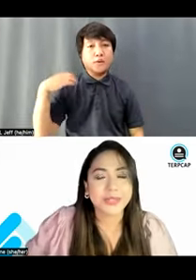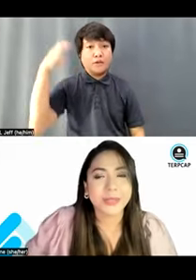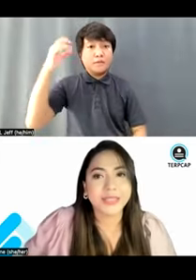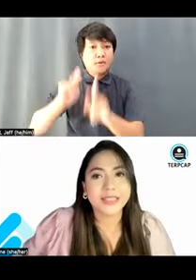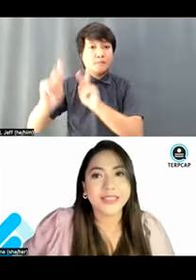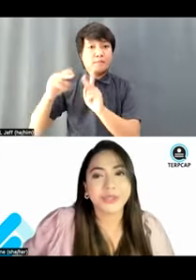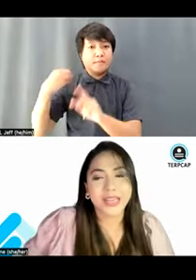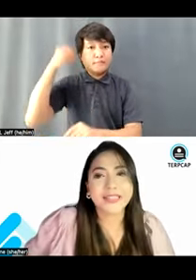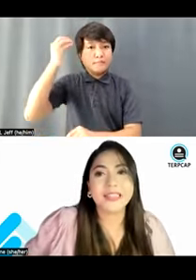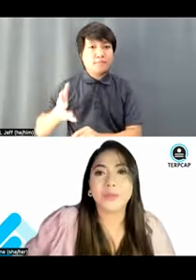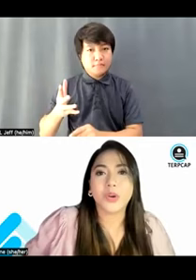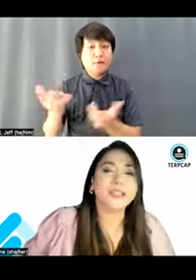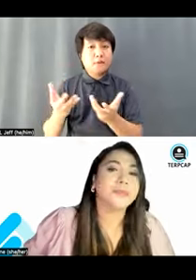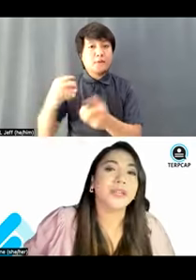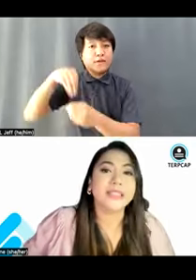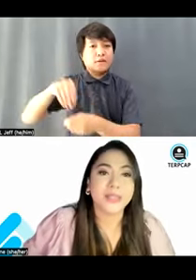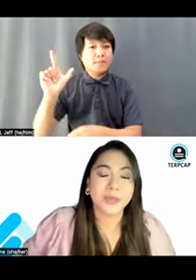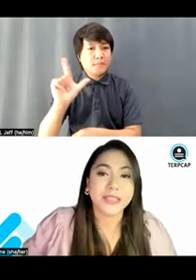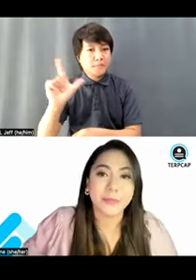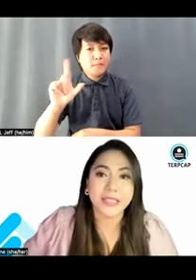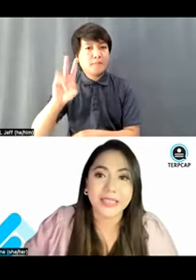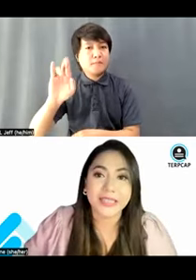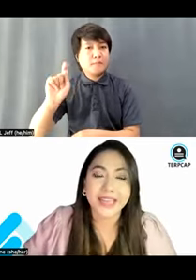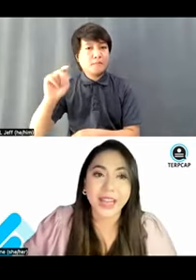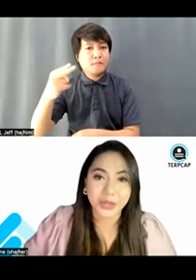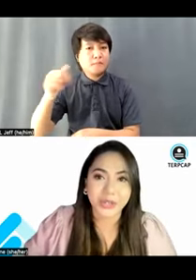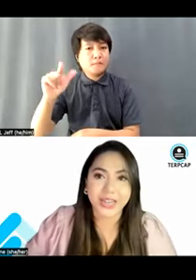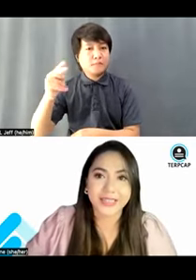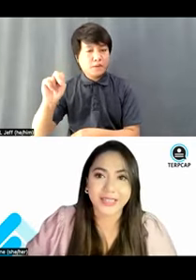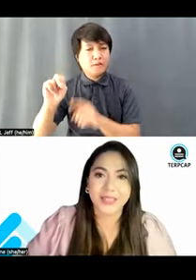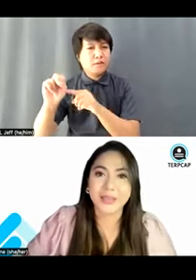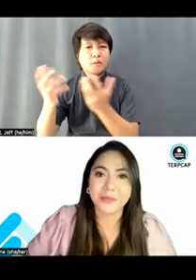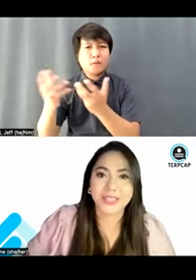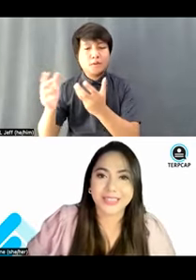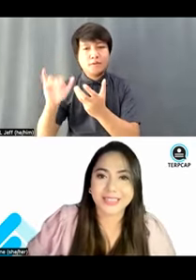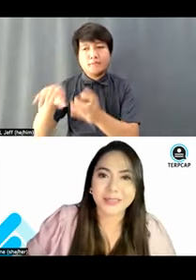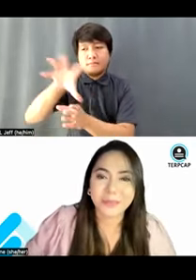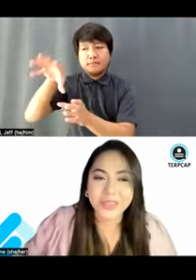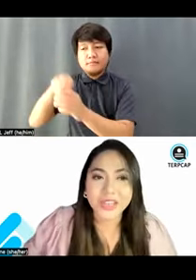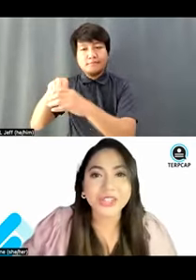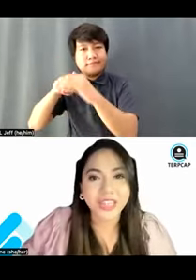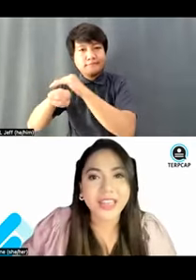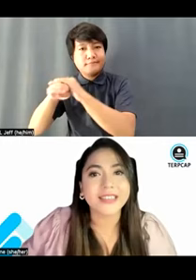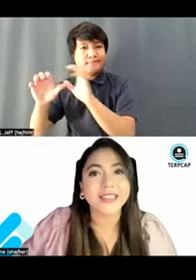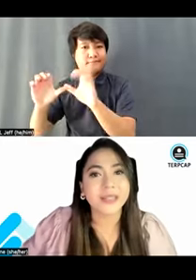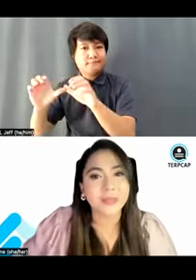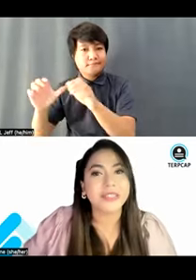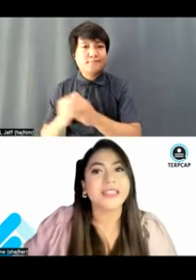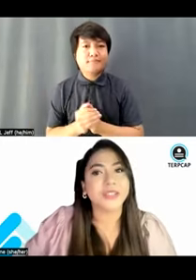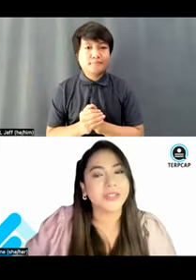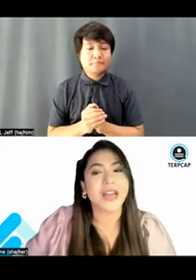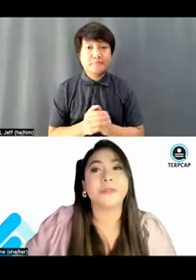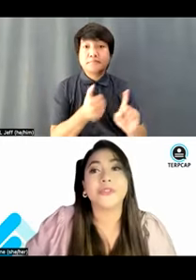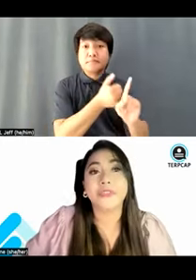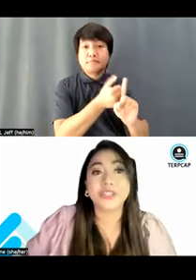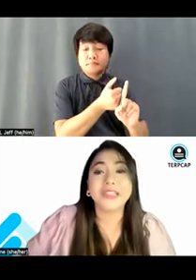a social business that trains and employs persons with disabilities and other excluded communities. She is a globally